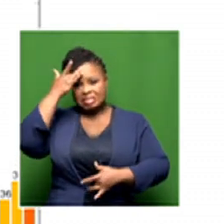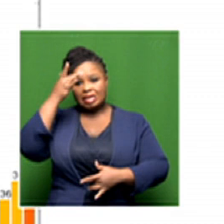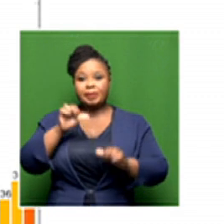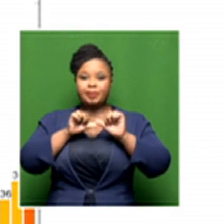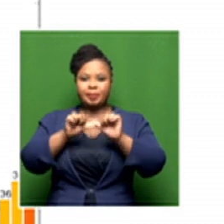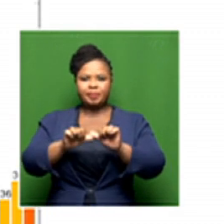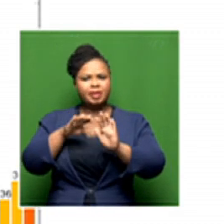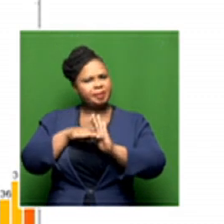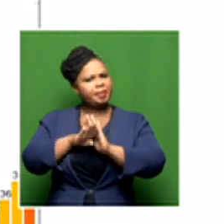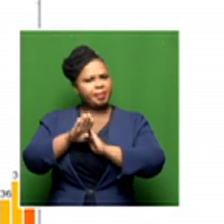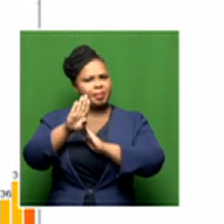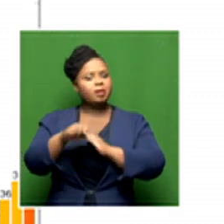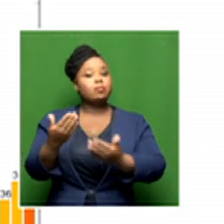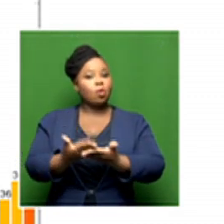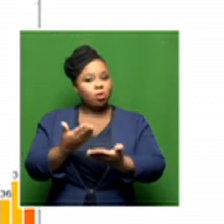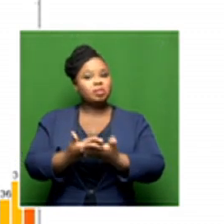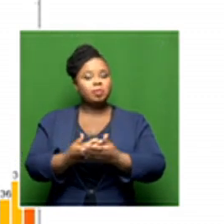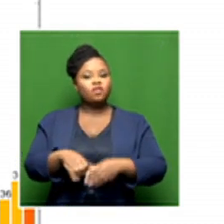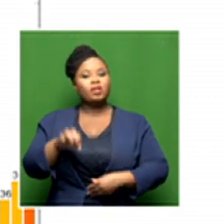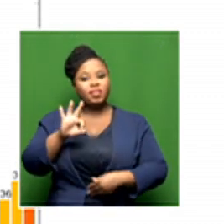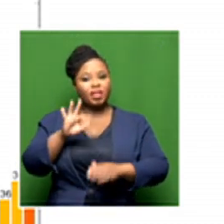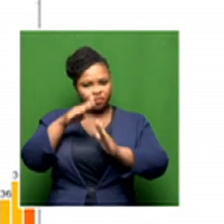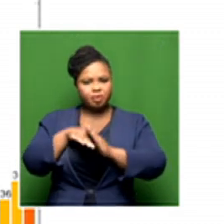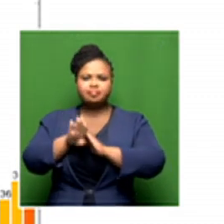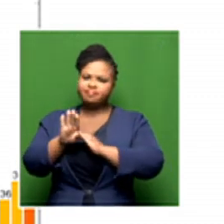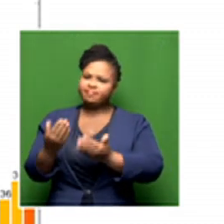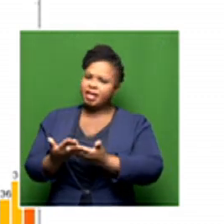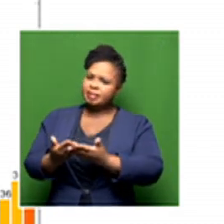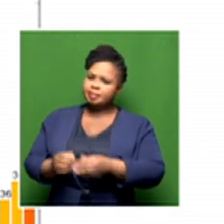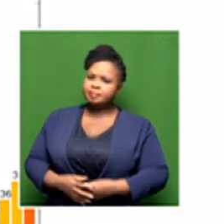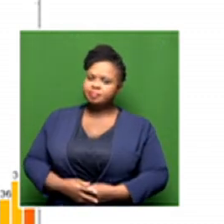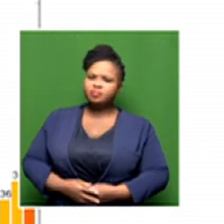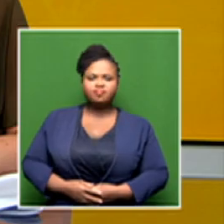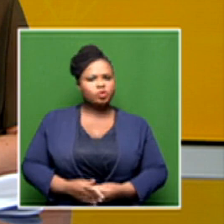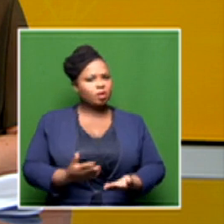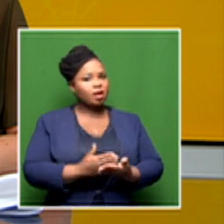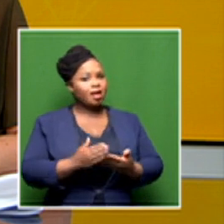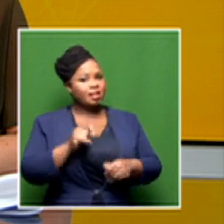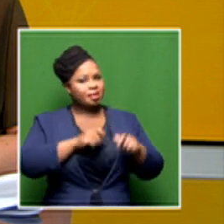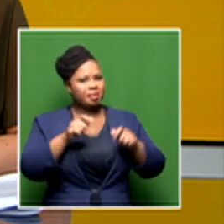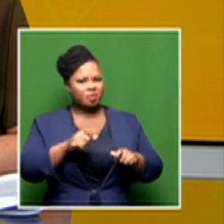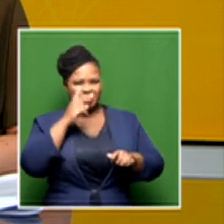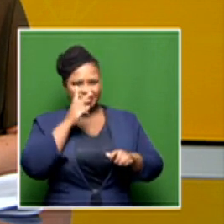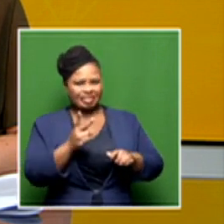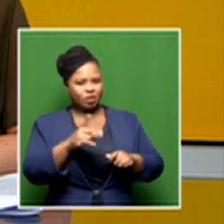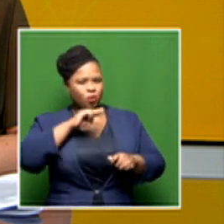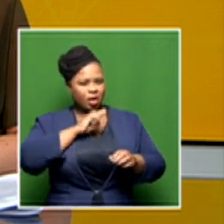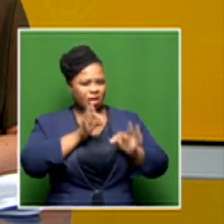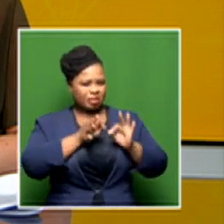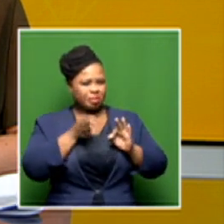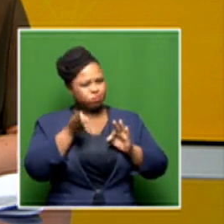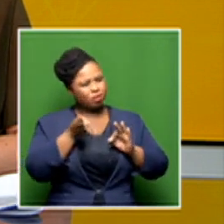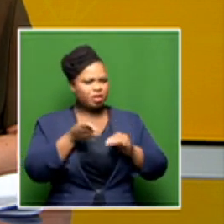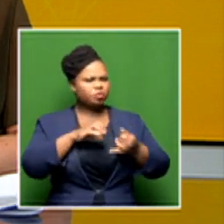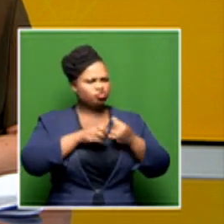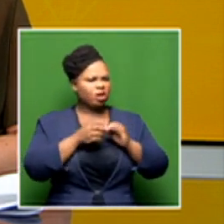And the third wave is pretty much here for all intents and purposes. All right. So some people won't see the end of that graph because of the translator, but let's